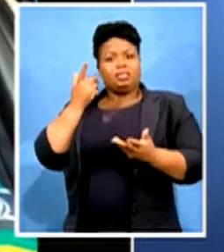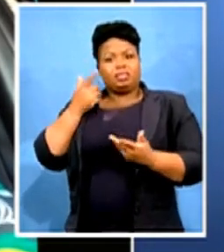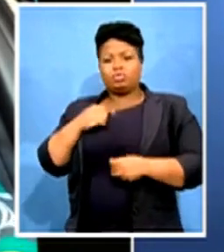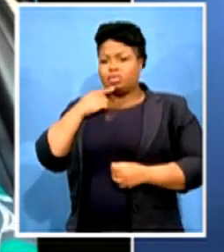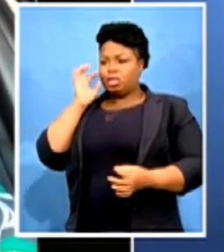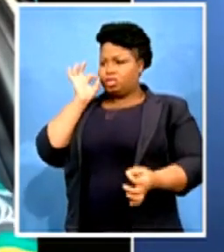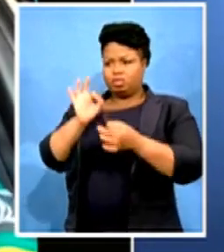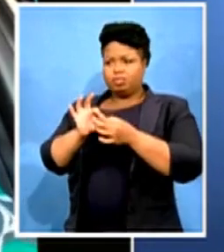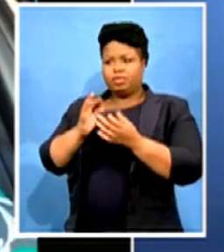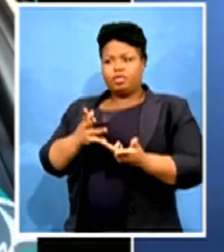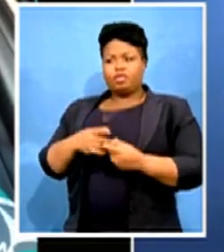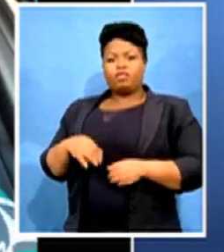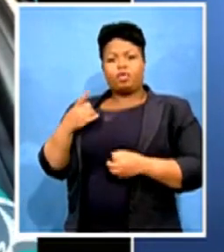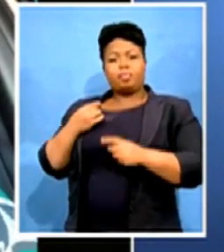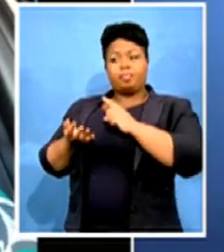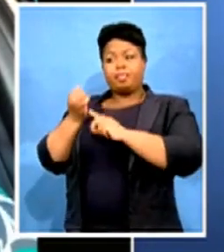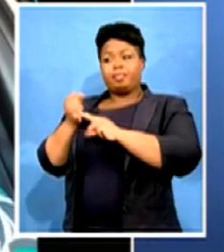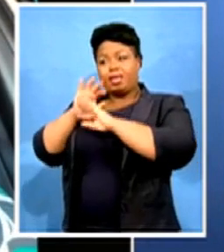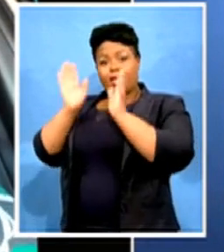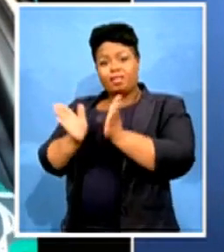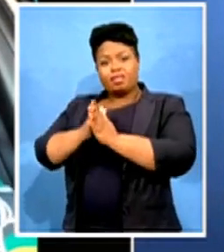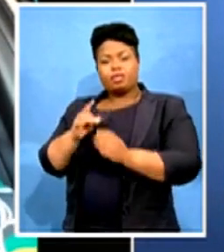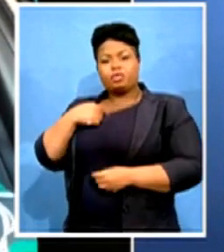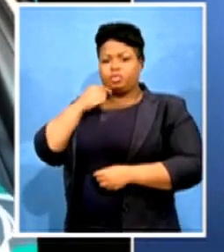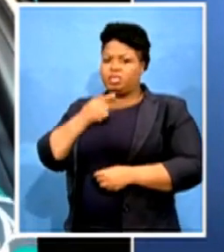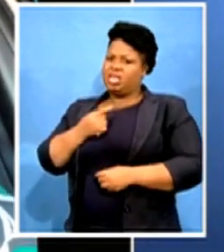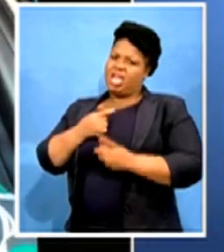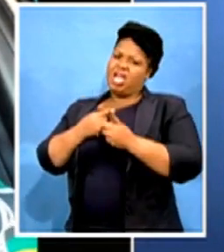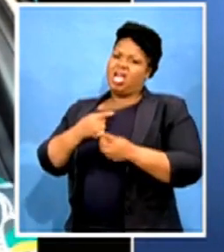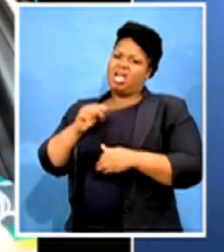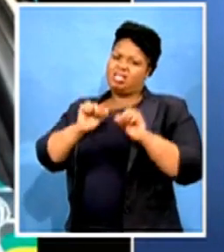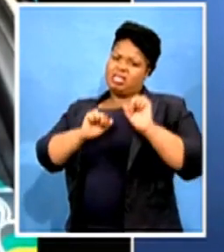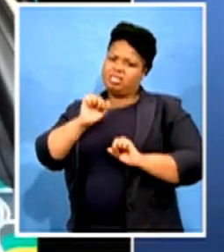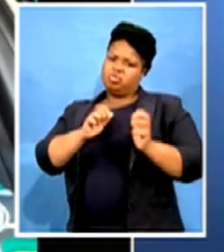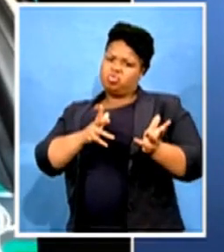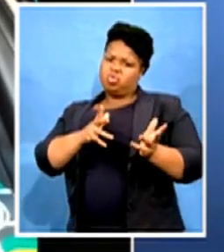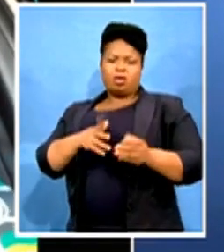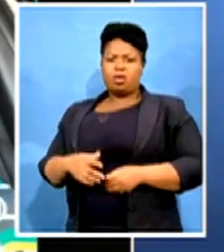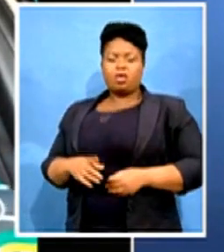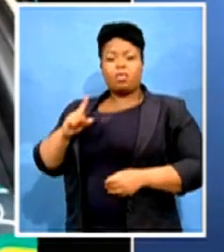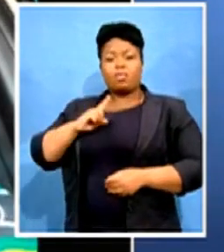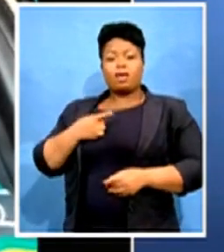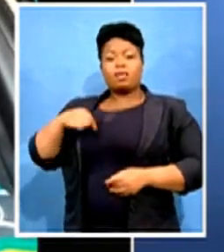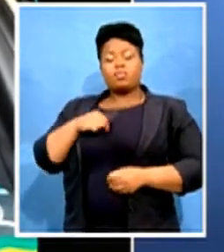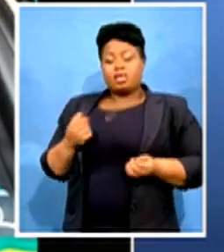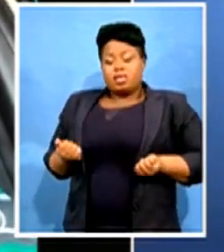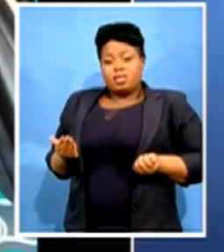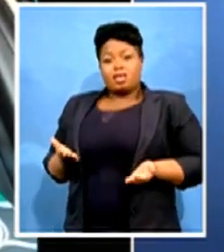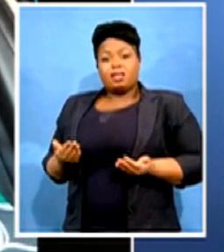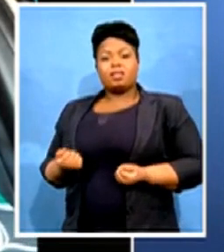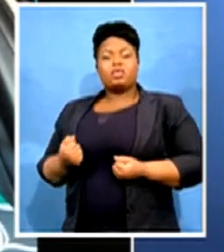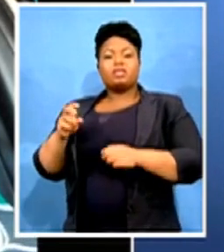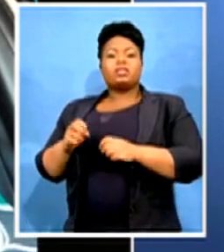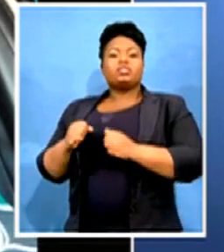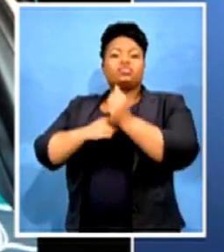That leads to, say, is because of assessment. We are serving in this structure and we are quite aware and we have phrased it. That is why the structure